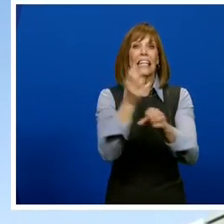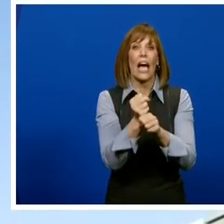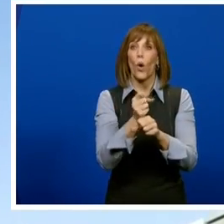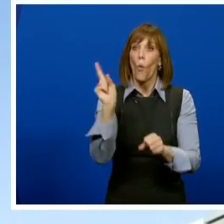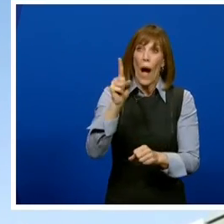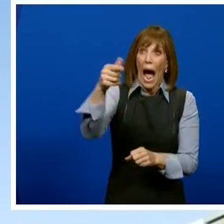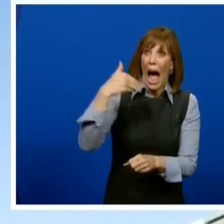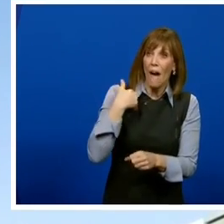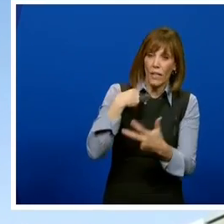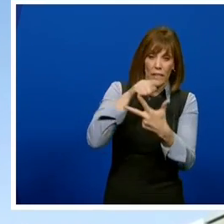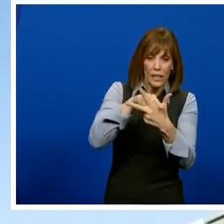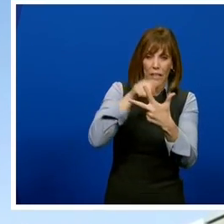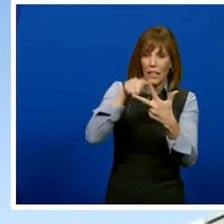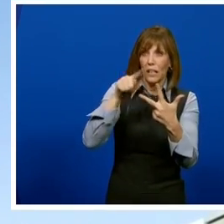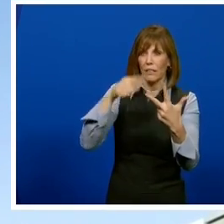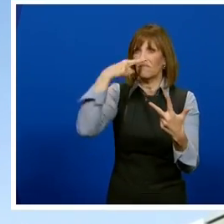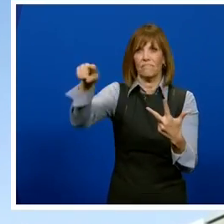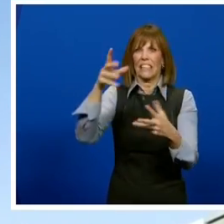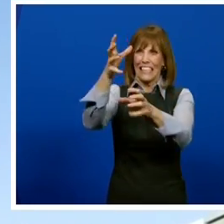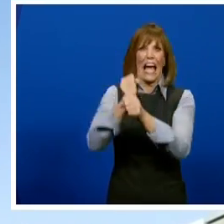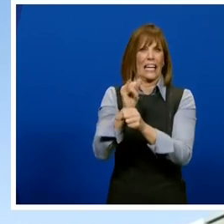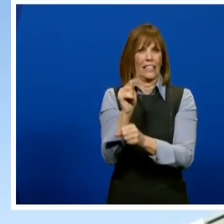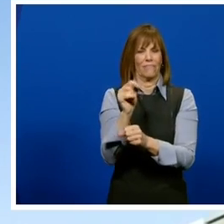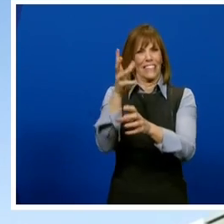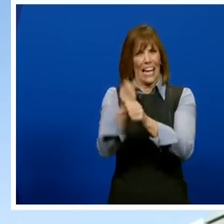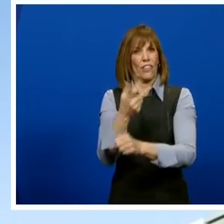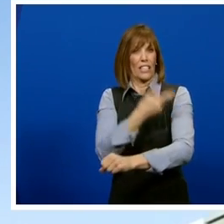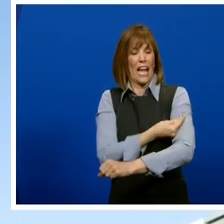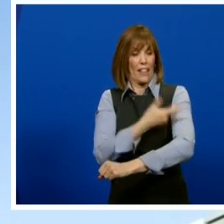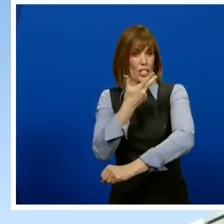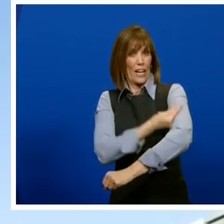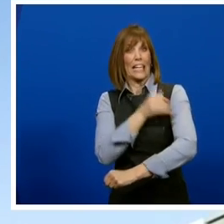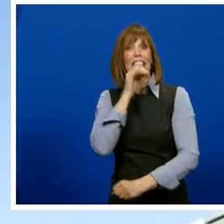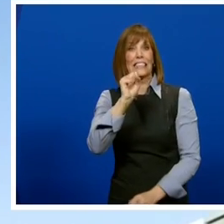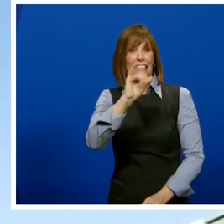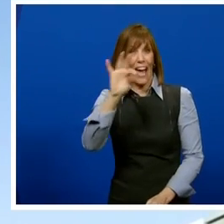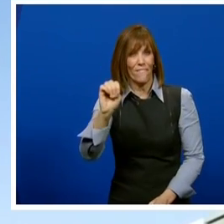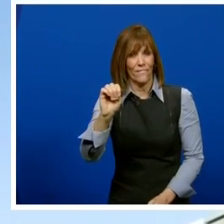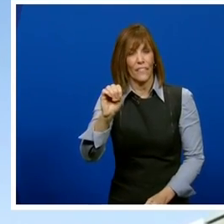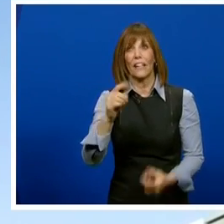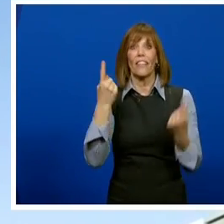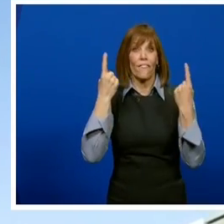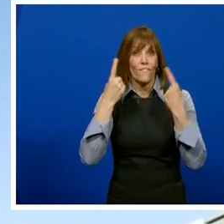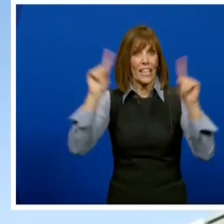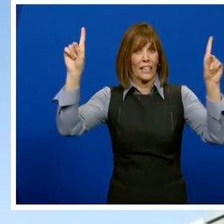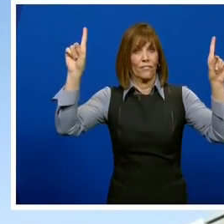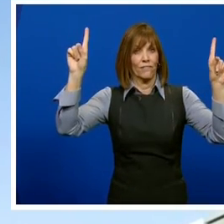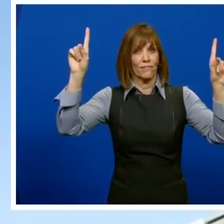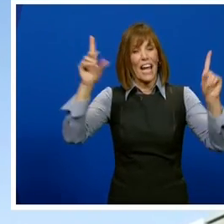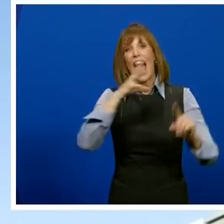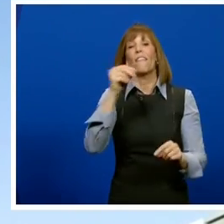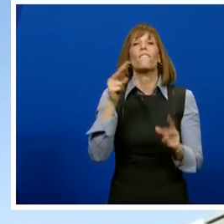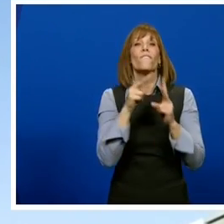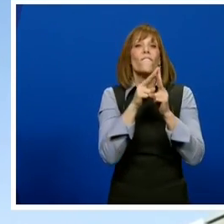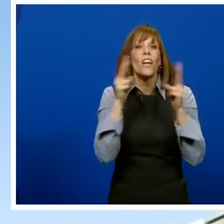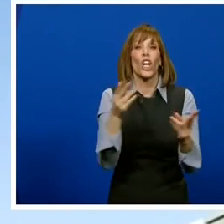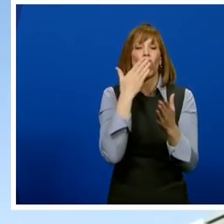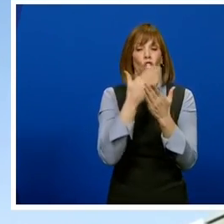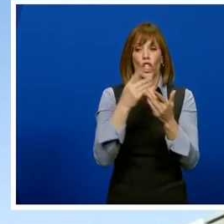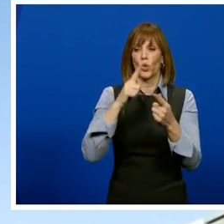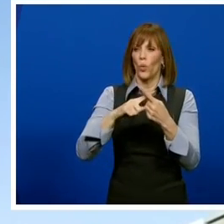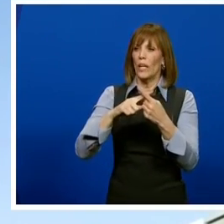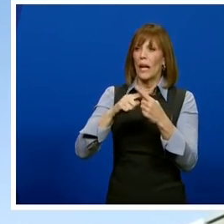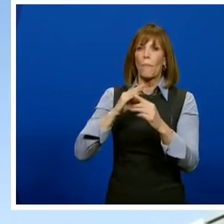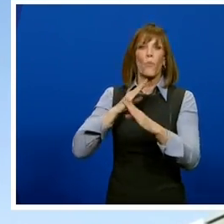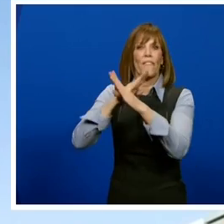vaccine that's available to them. The vaccines are safe. They're effective. They're exceptionally good at preventing